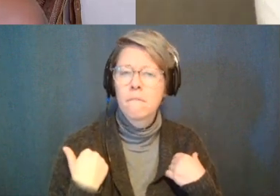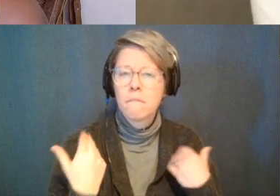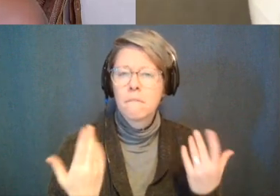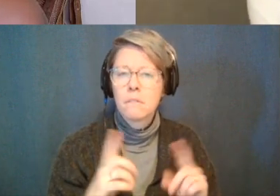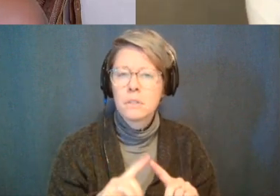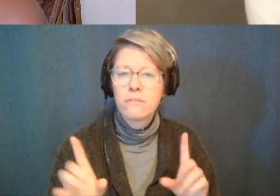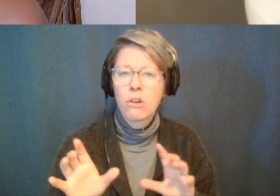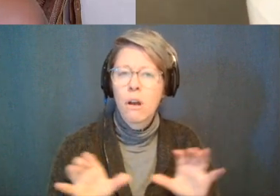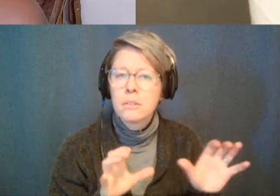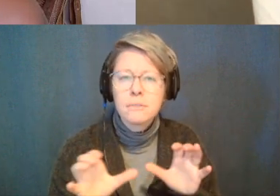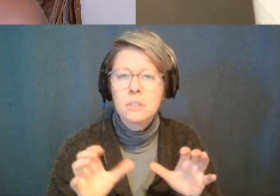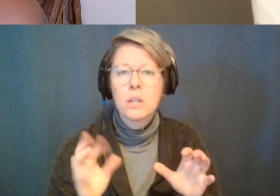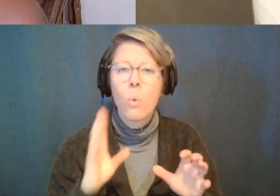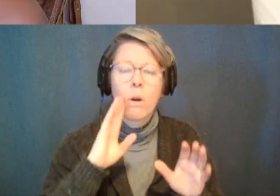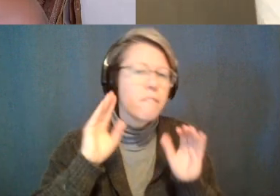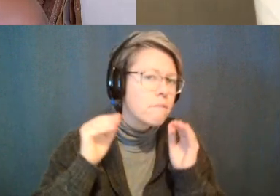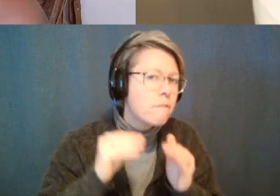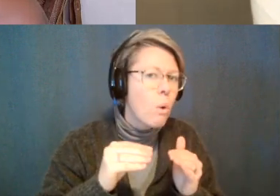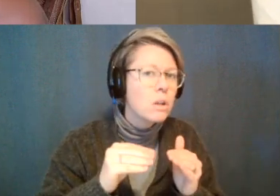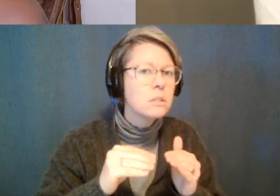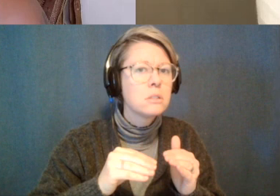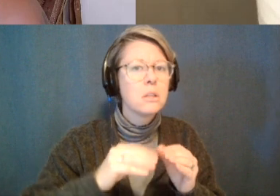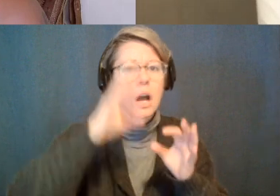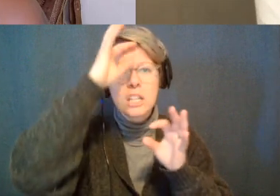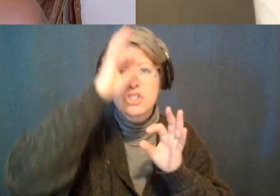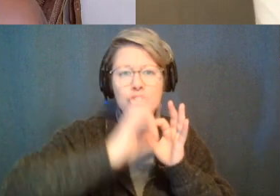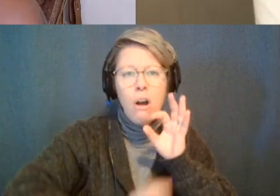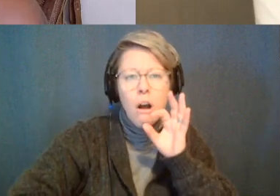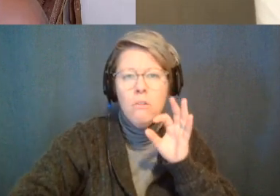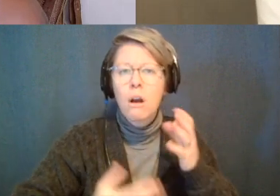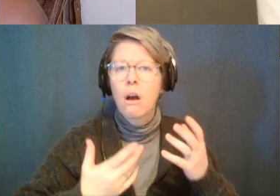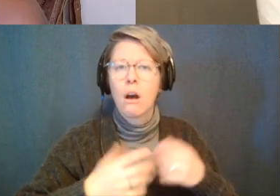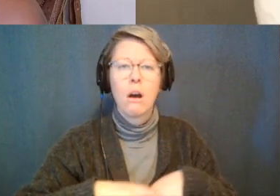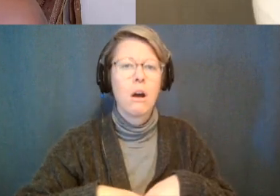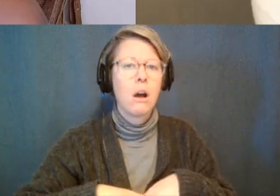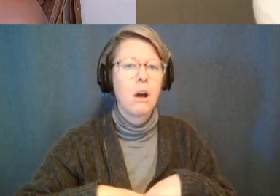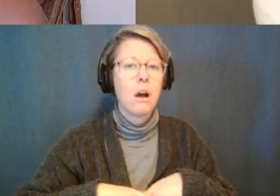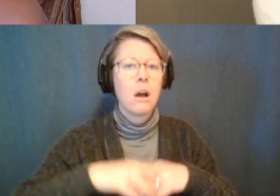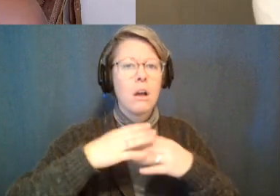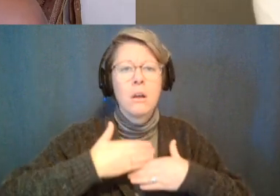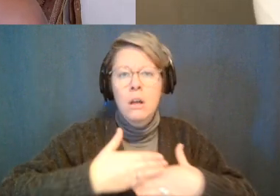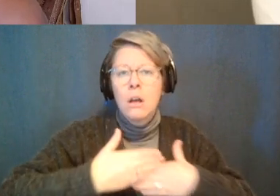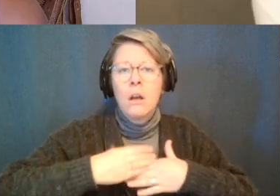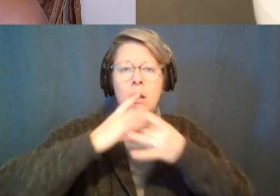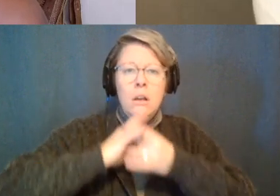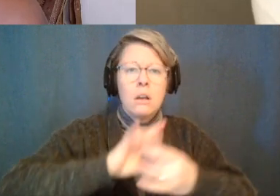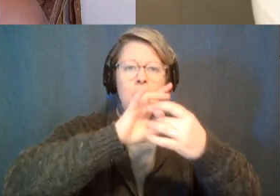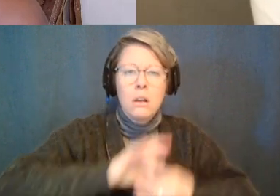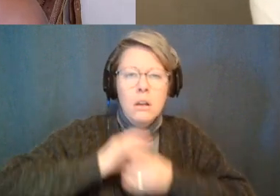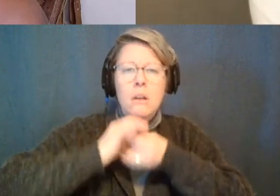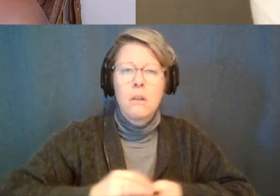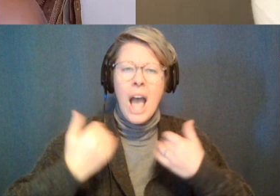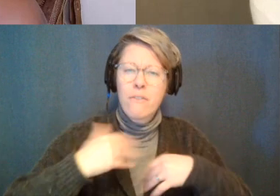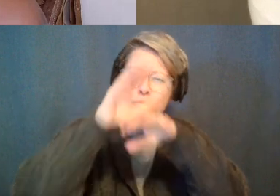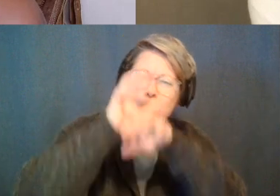we're focusing on you know this chakra and i'm doing a sequence of breath work and like that's what